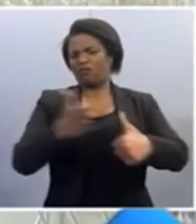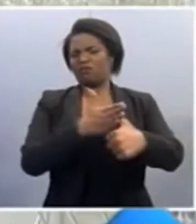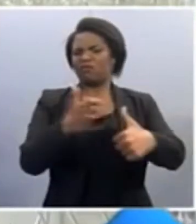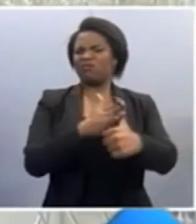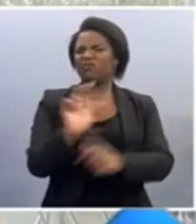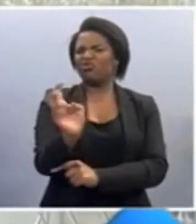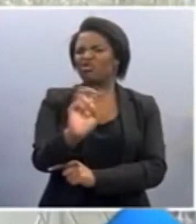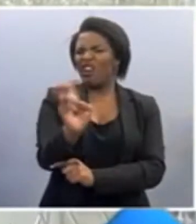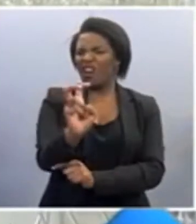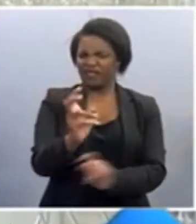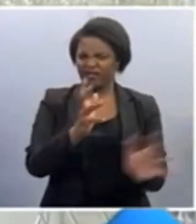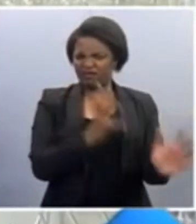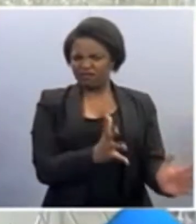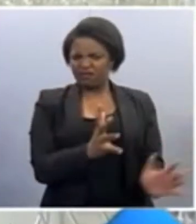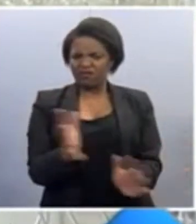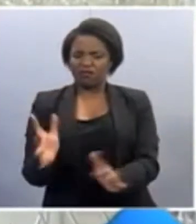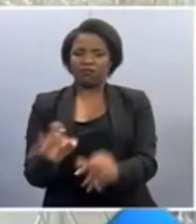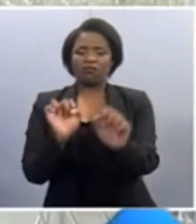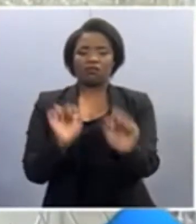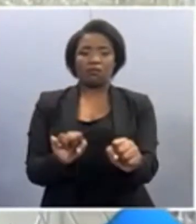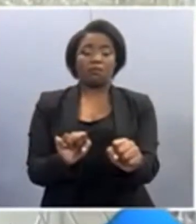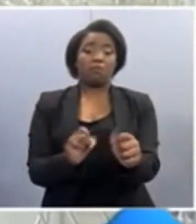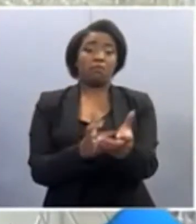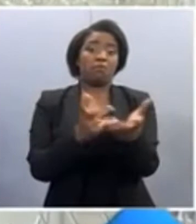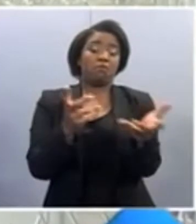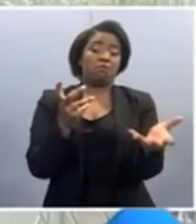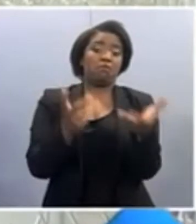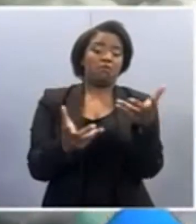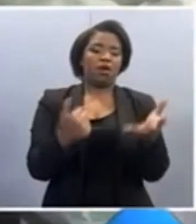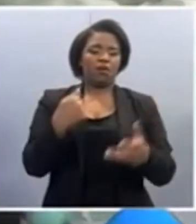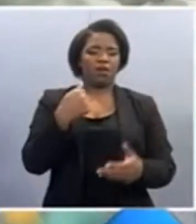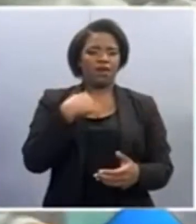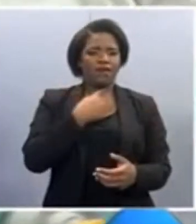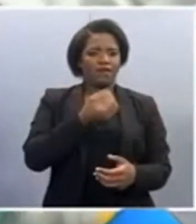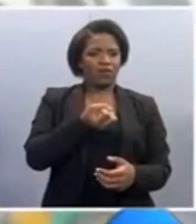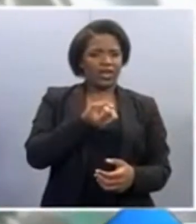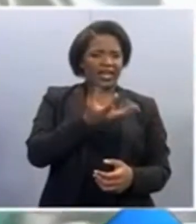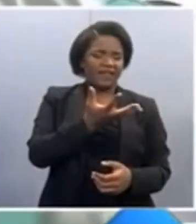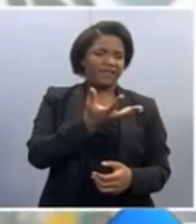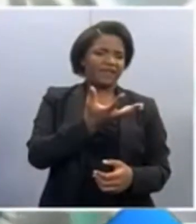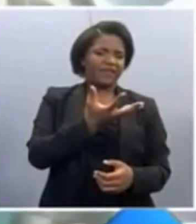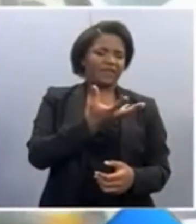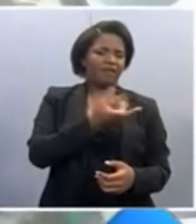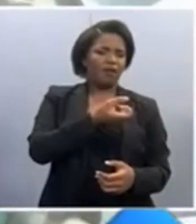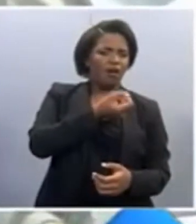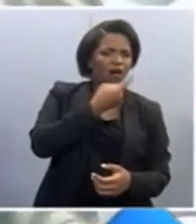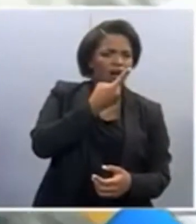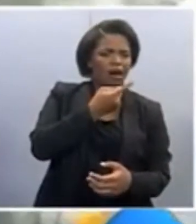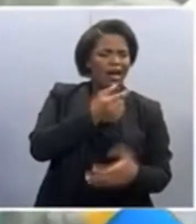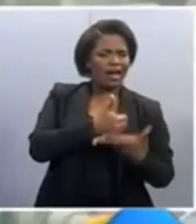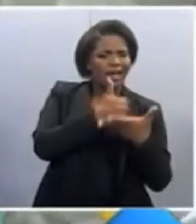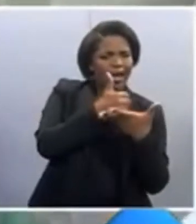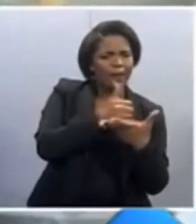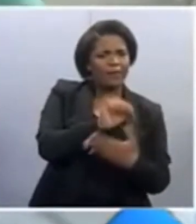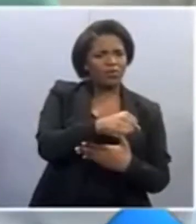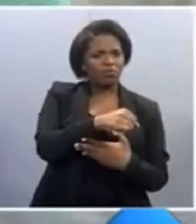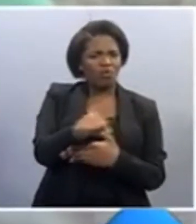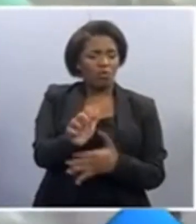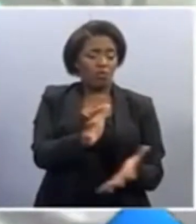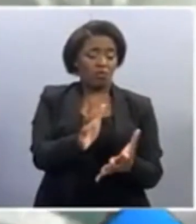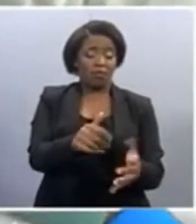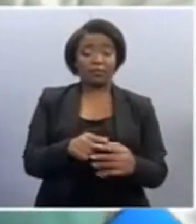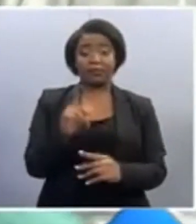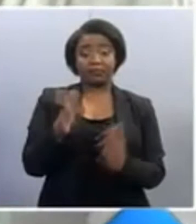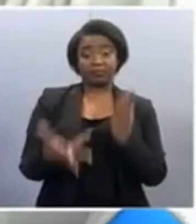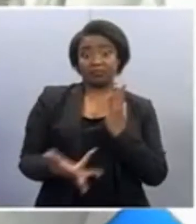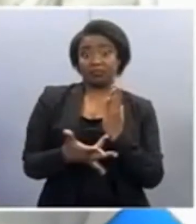what they act on. Such as drug resistance. Armed with cutting-edge technology, scientists